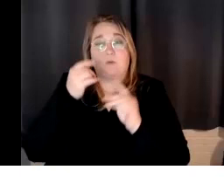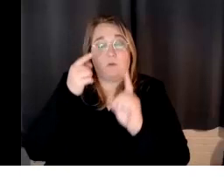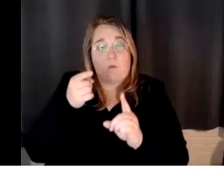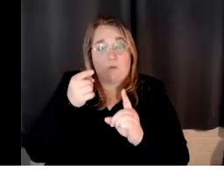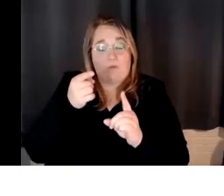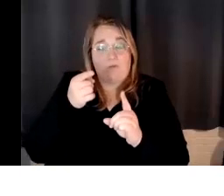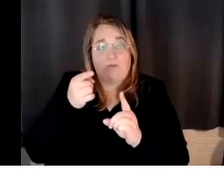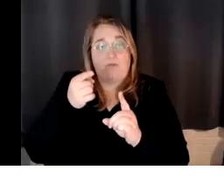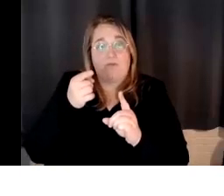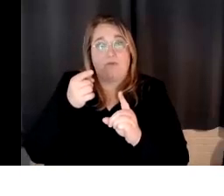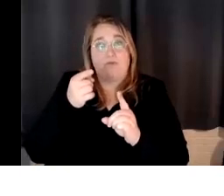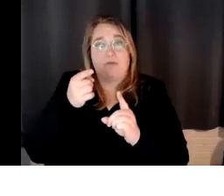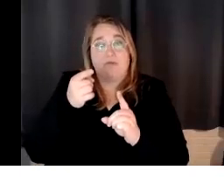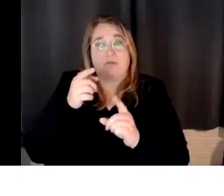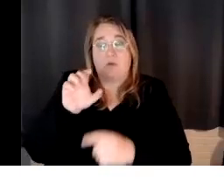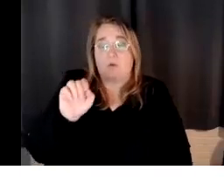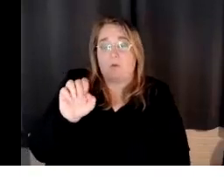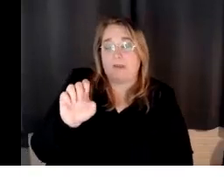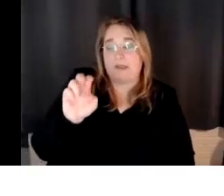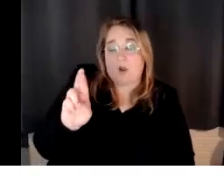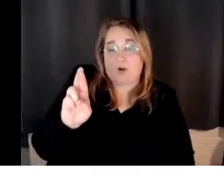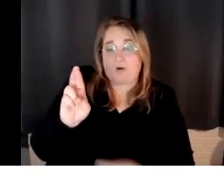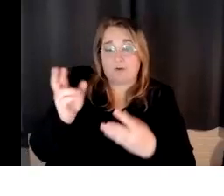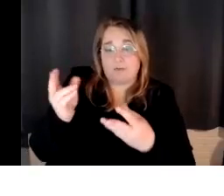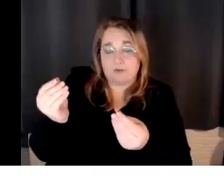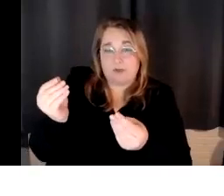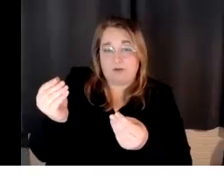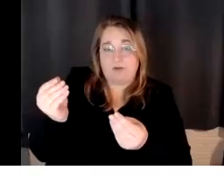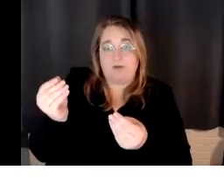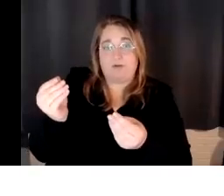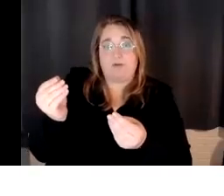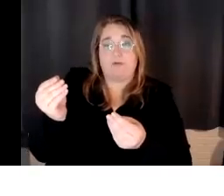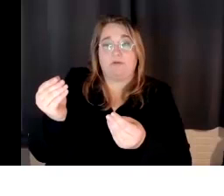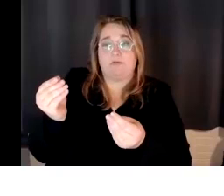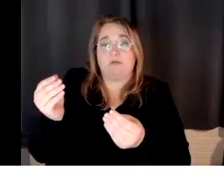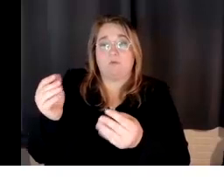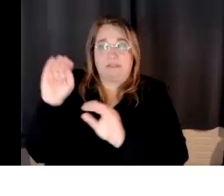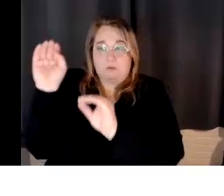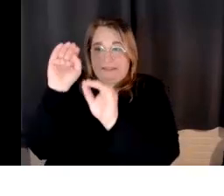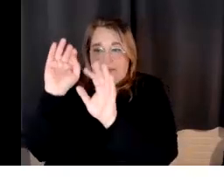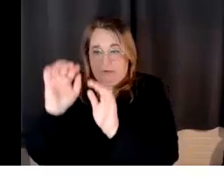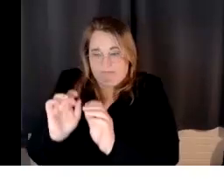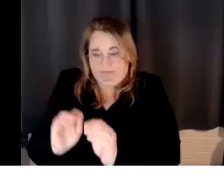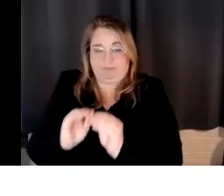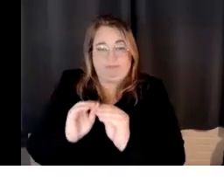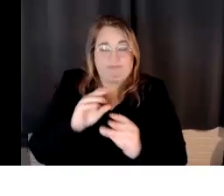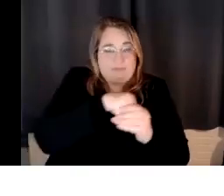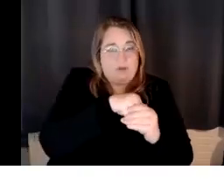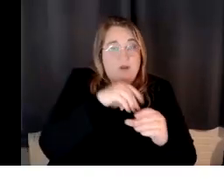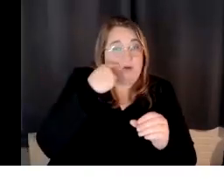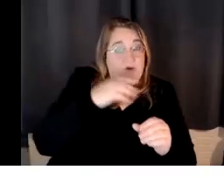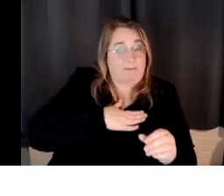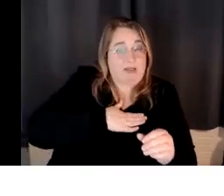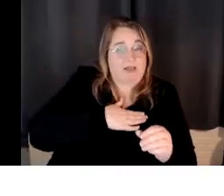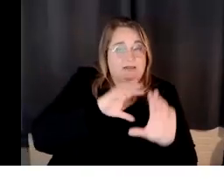uh, OER material for my specific Python class. And there was a lot of it. So what I did